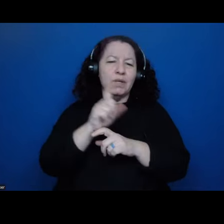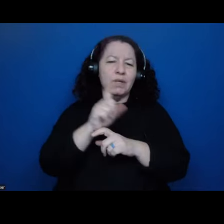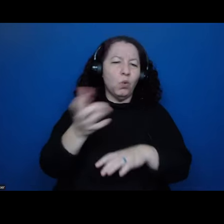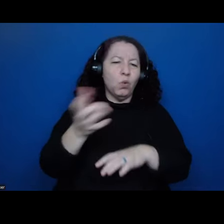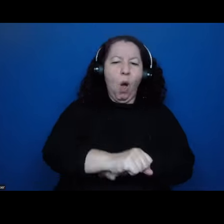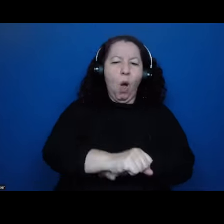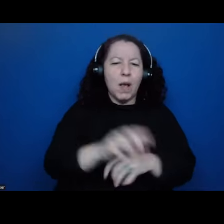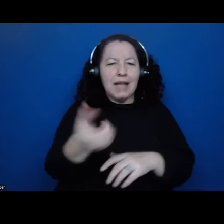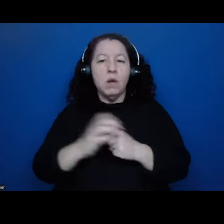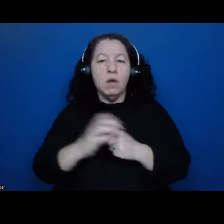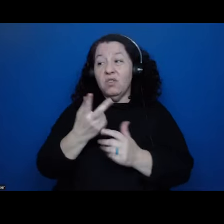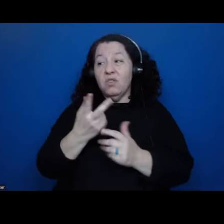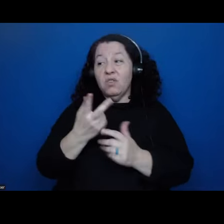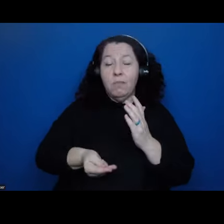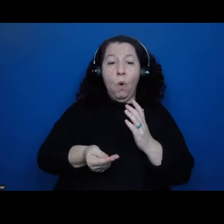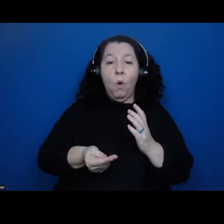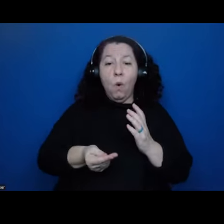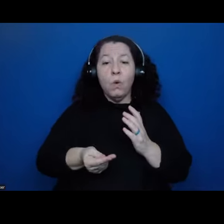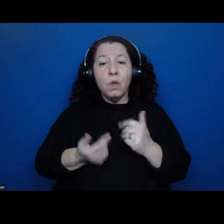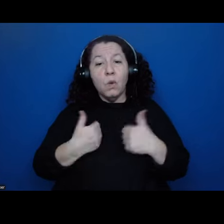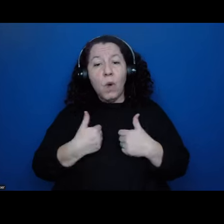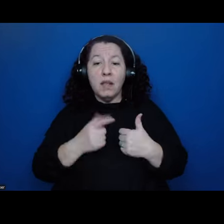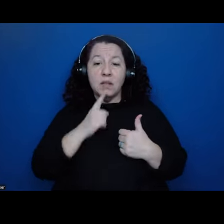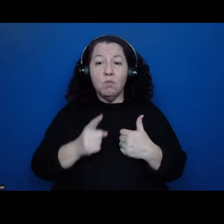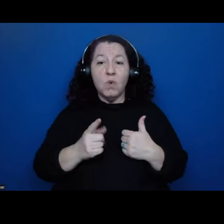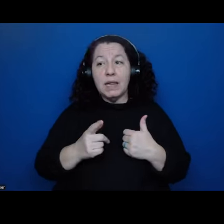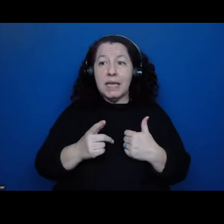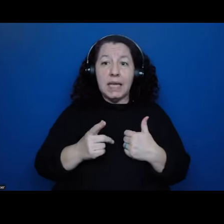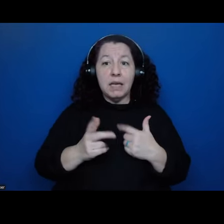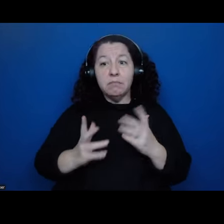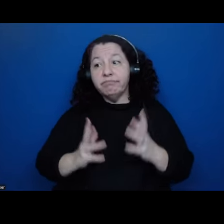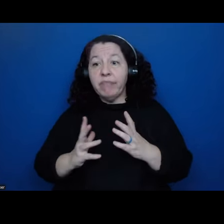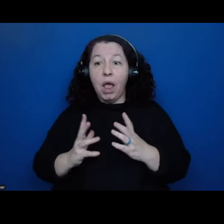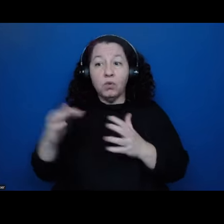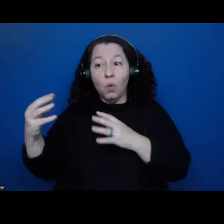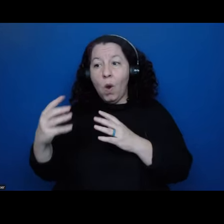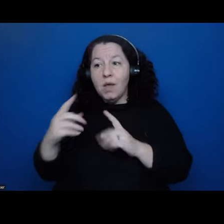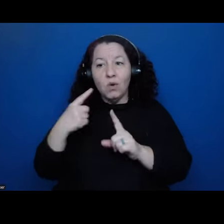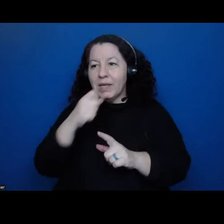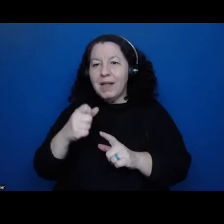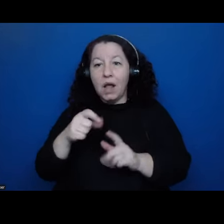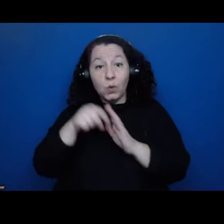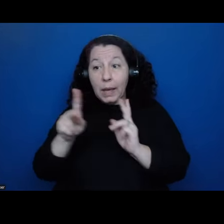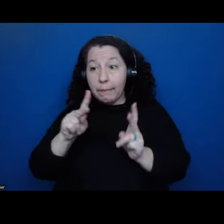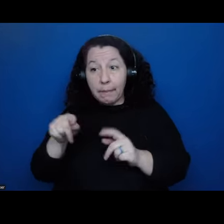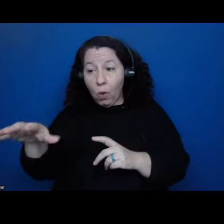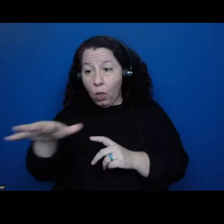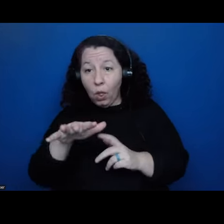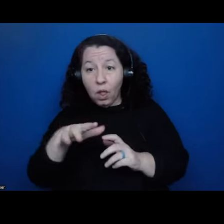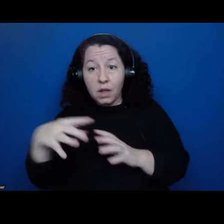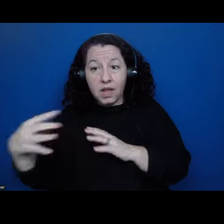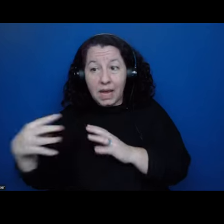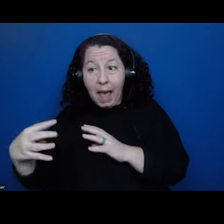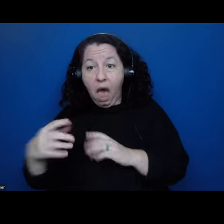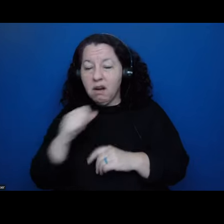uh, there are these flowery wars, meaning that the goal was not to kill people on the battlefield. It was to take, uh,